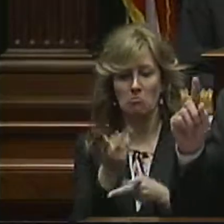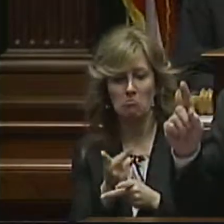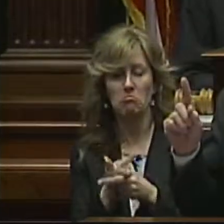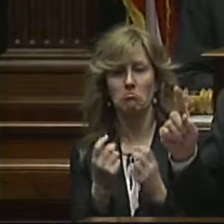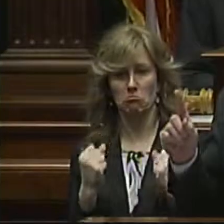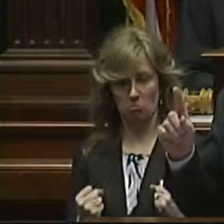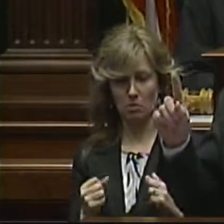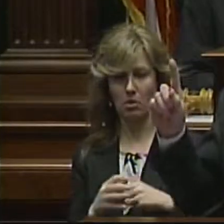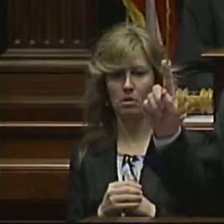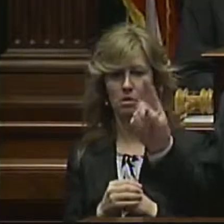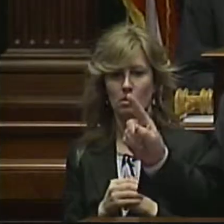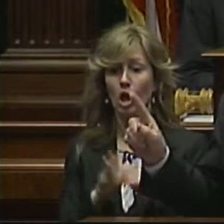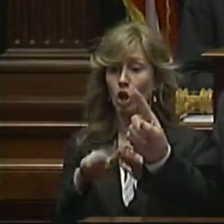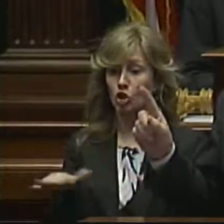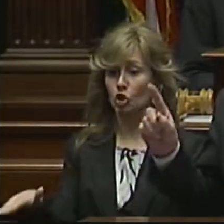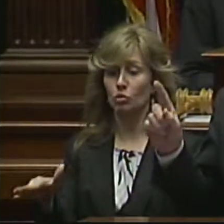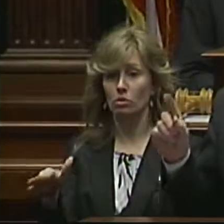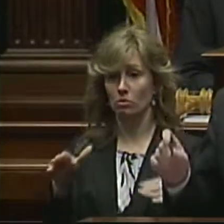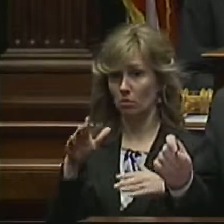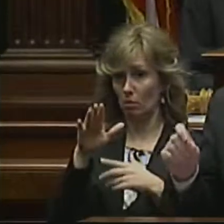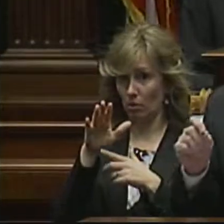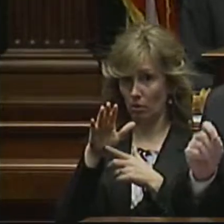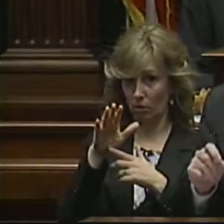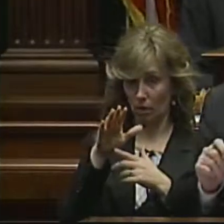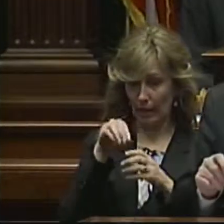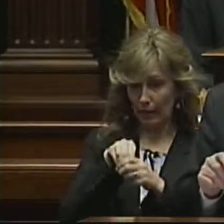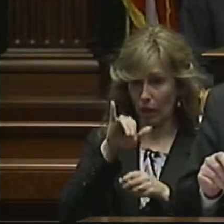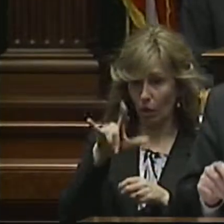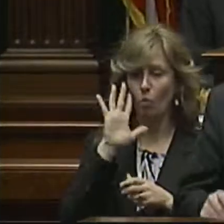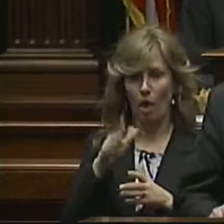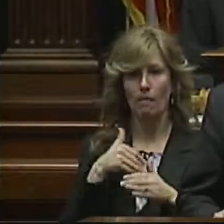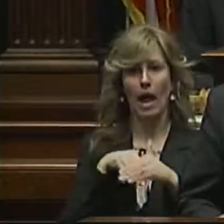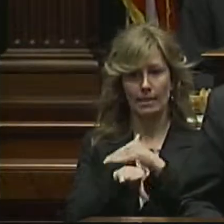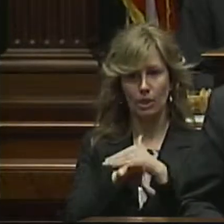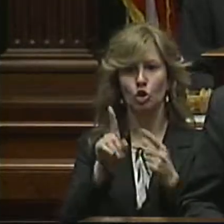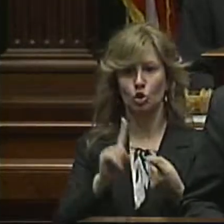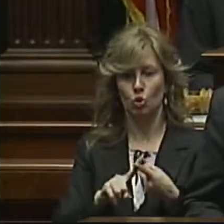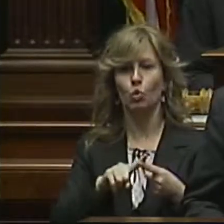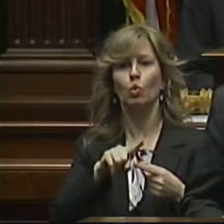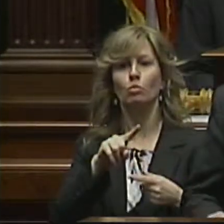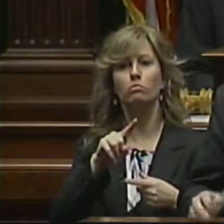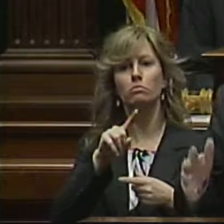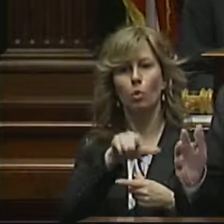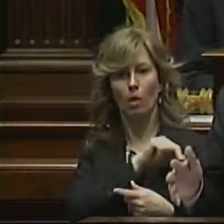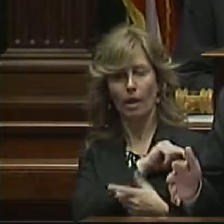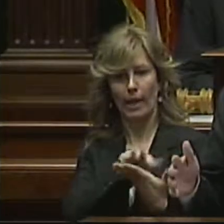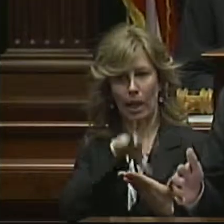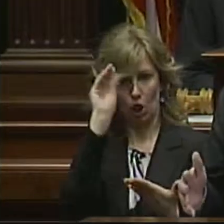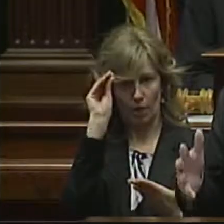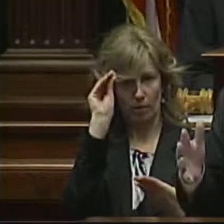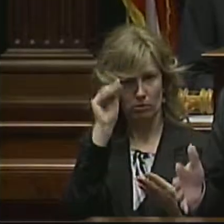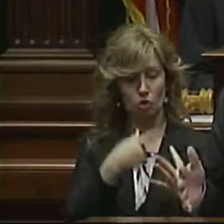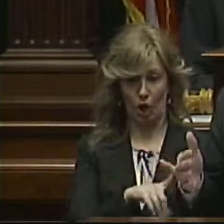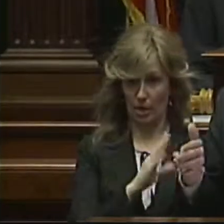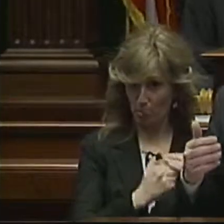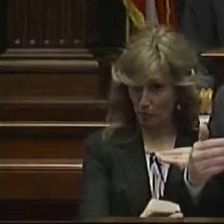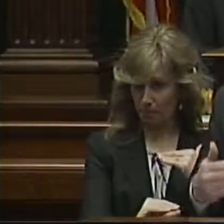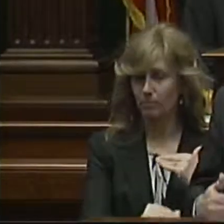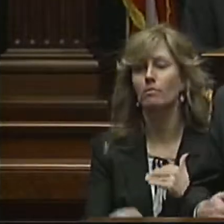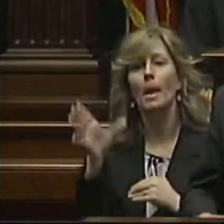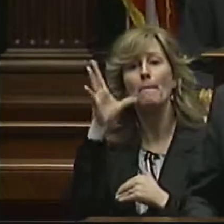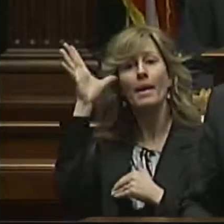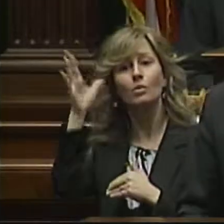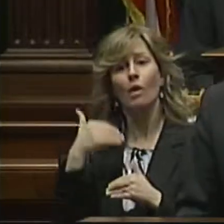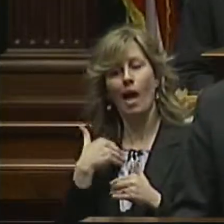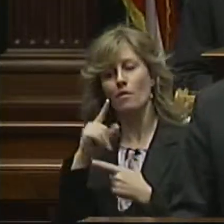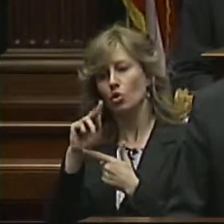Children in Illinois will have access to quality early learning starting at birth. And parents will have the tools to